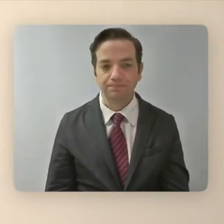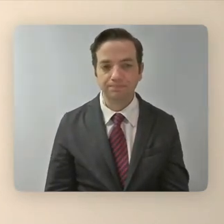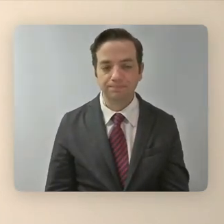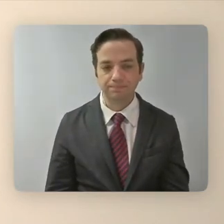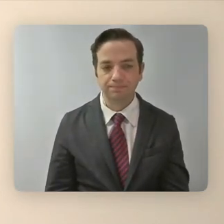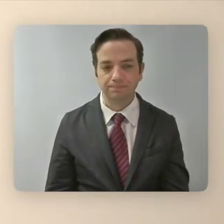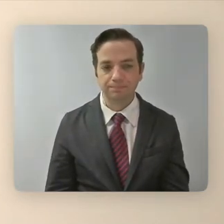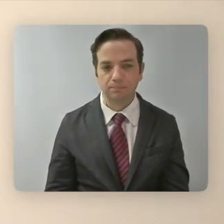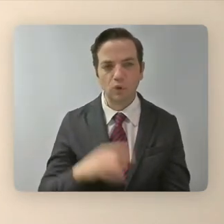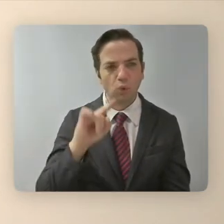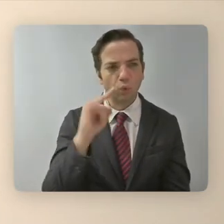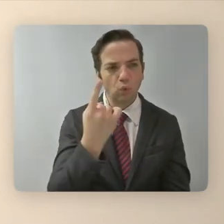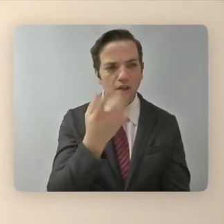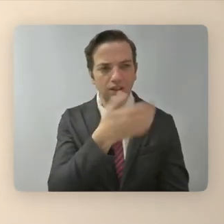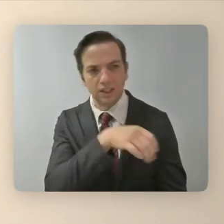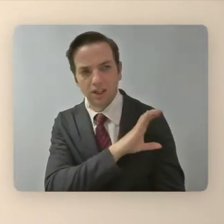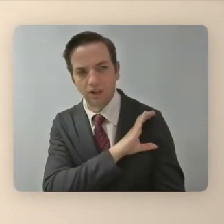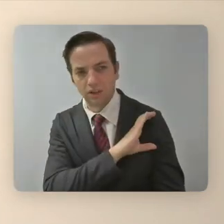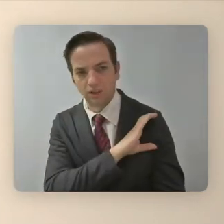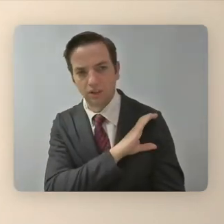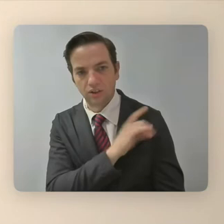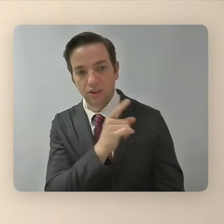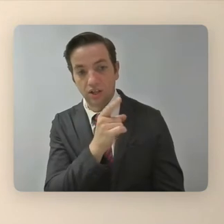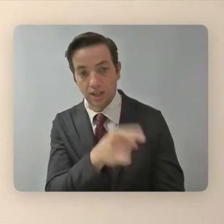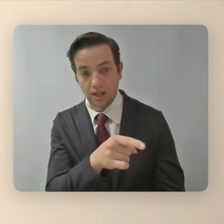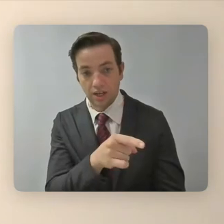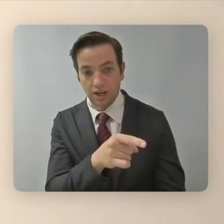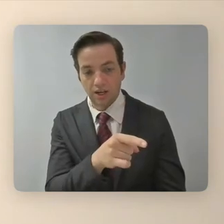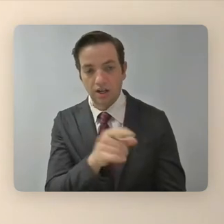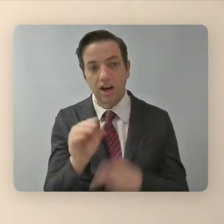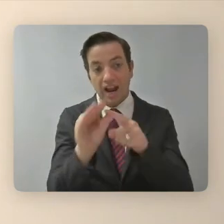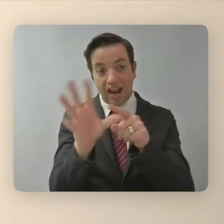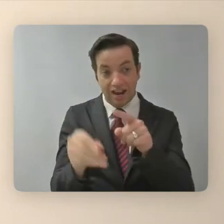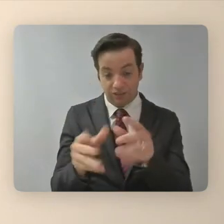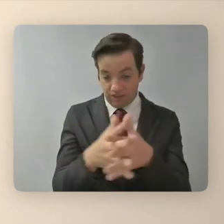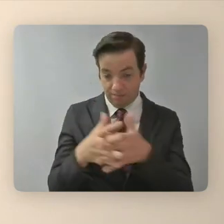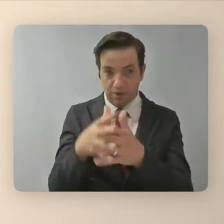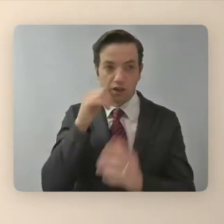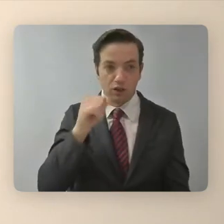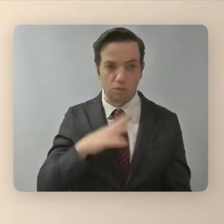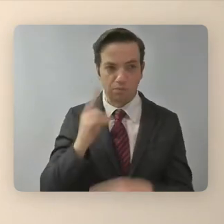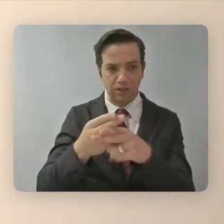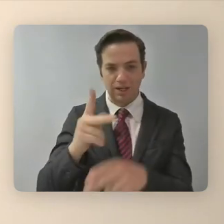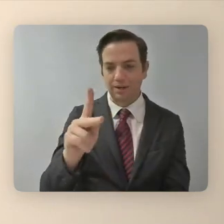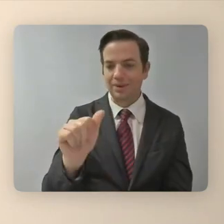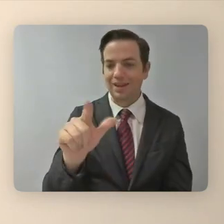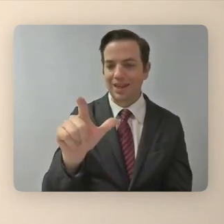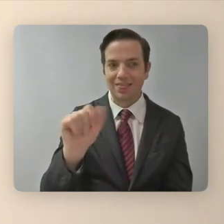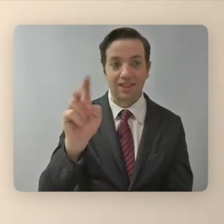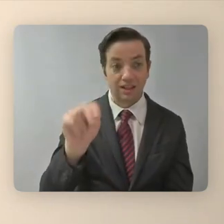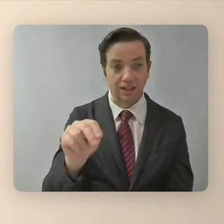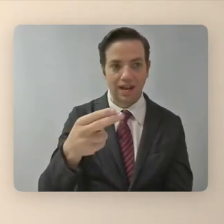you know, there's one character who's an African American woman named Kayla Hamilton, who's a dancer slash